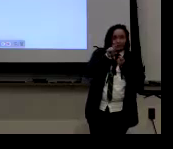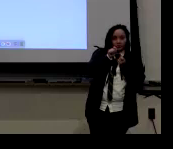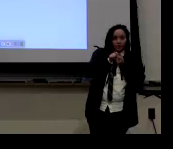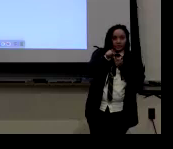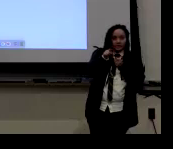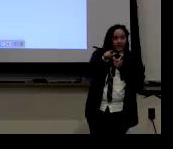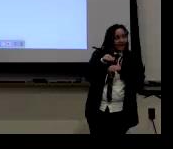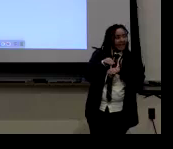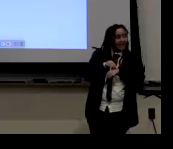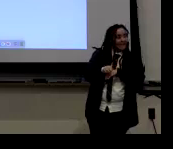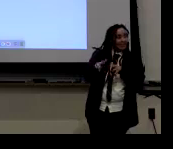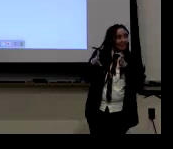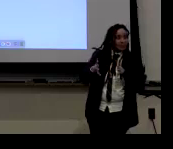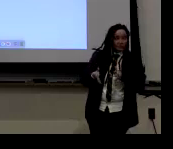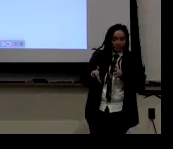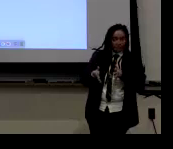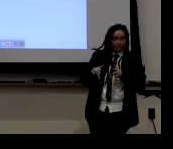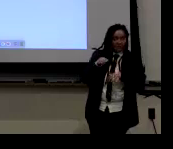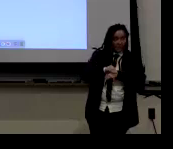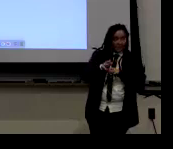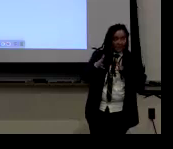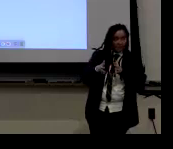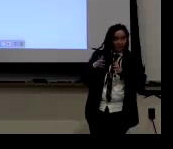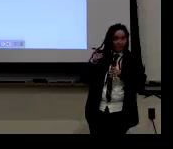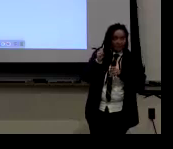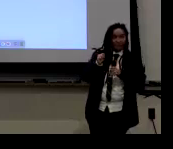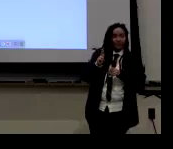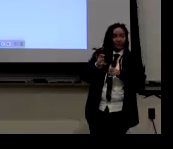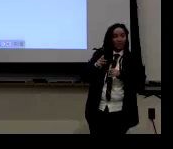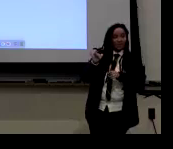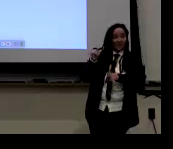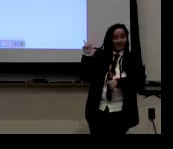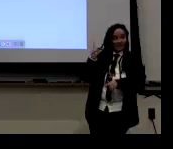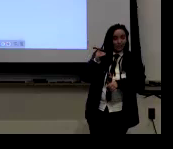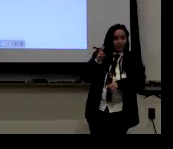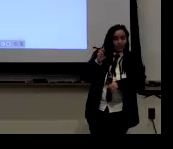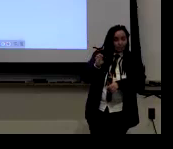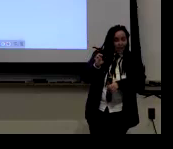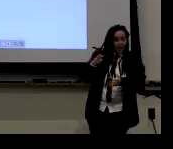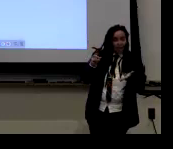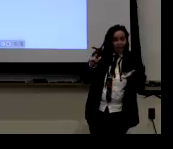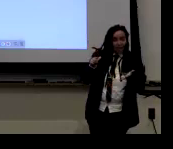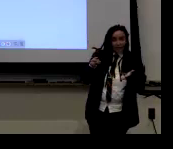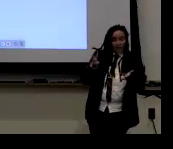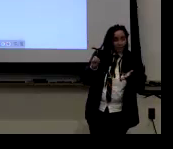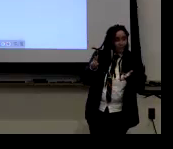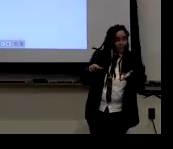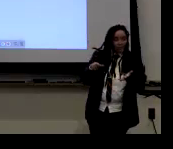Our children have access to specific influencers, just like Dre.